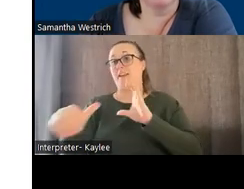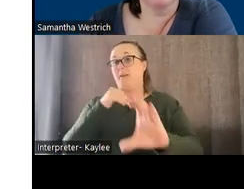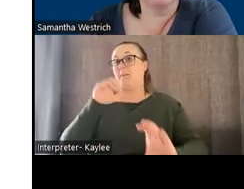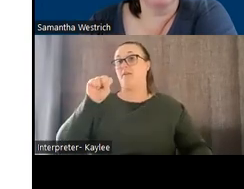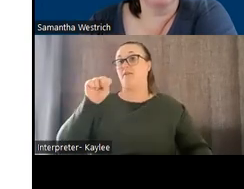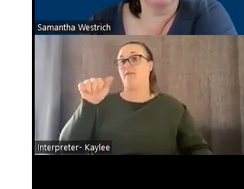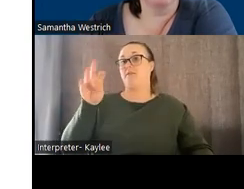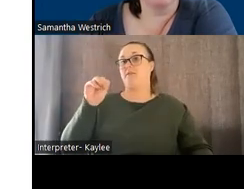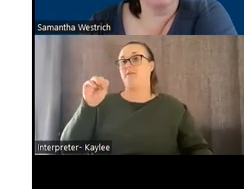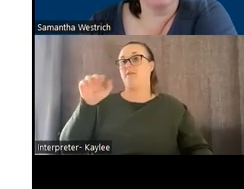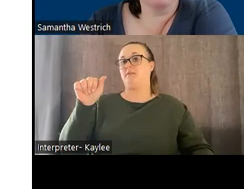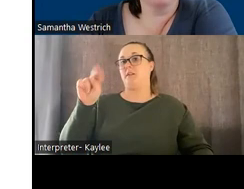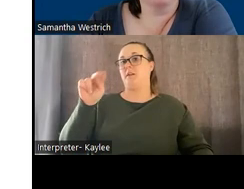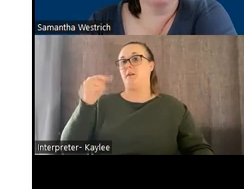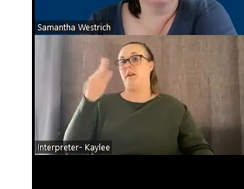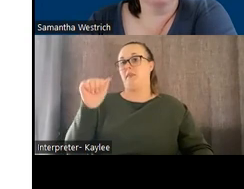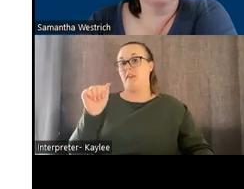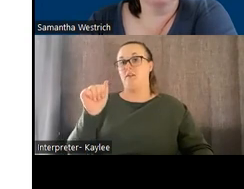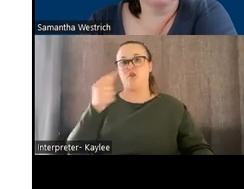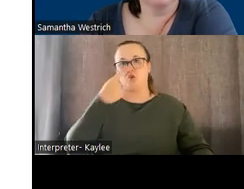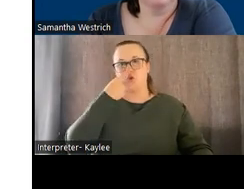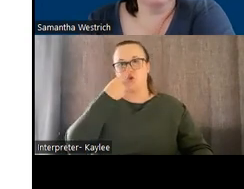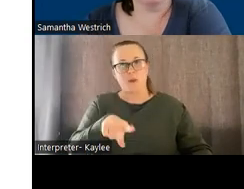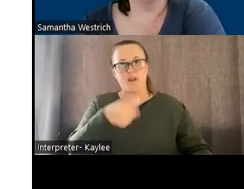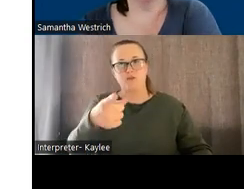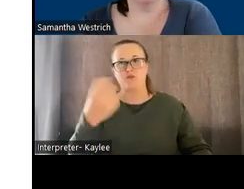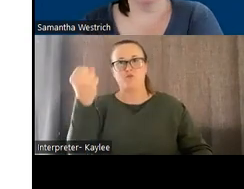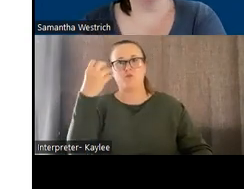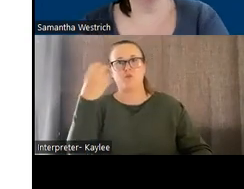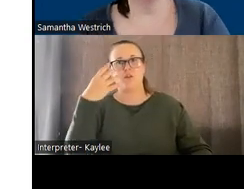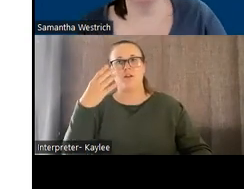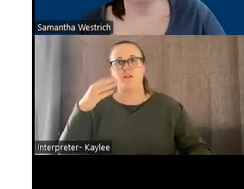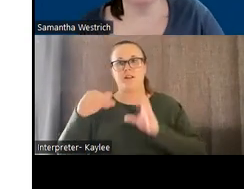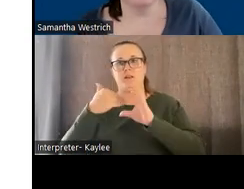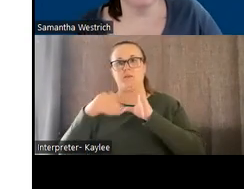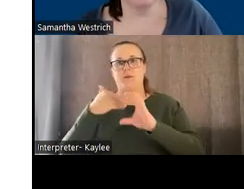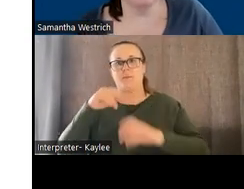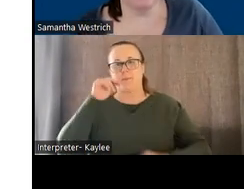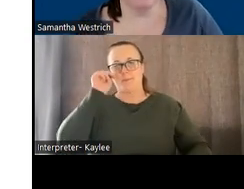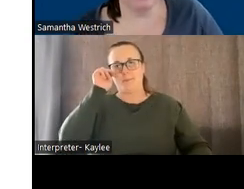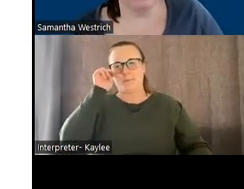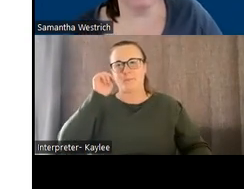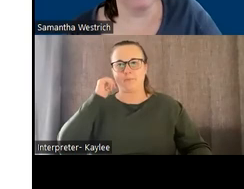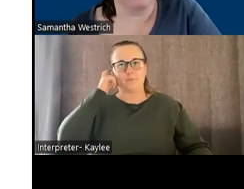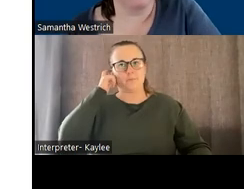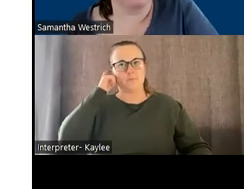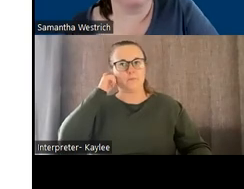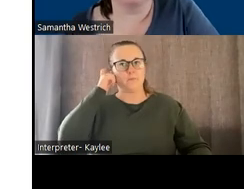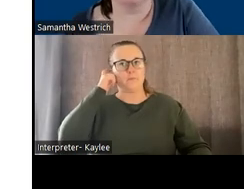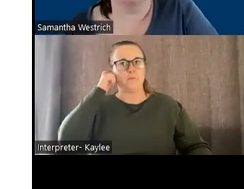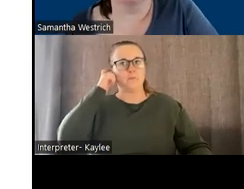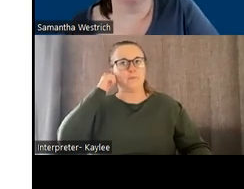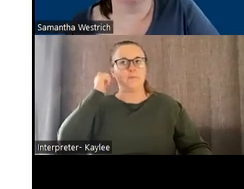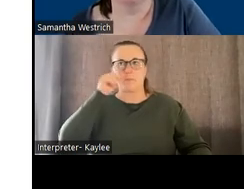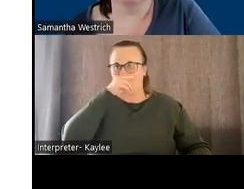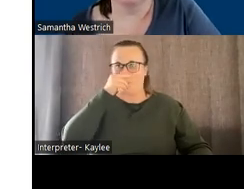can you just really quickly, just give your emails in? Yeah. It's here. And then I'll also throw it